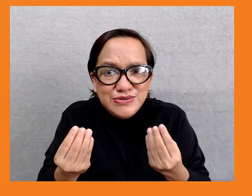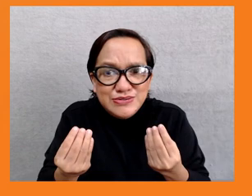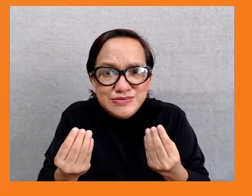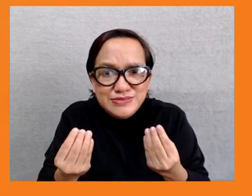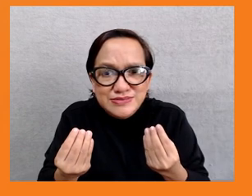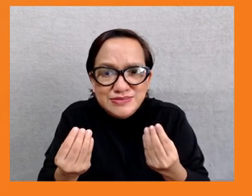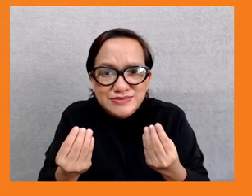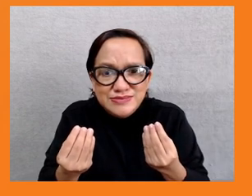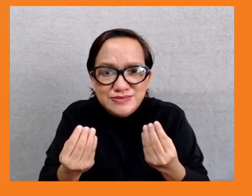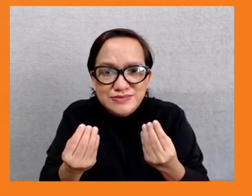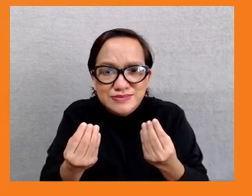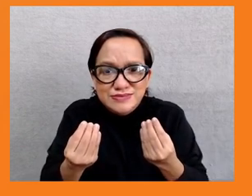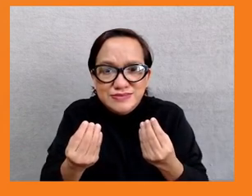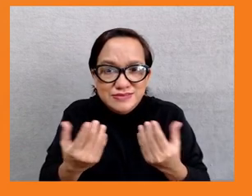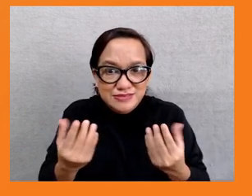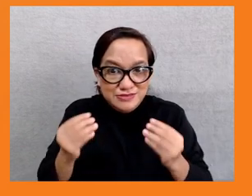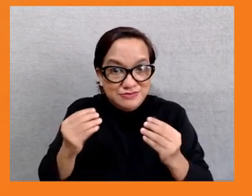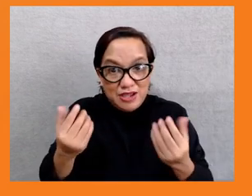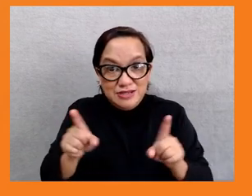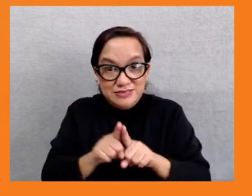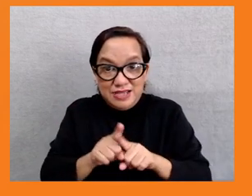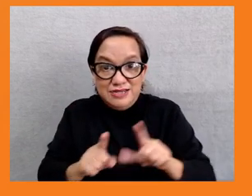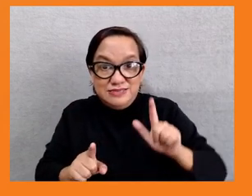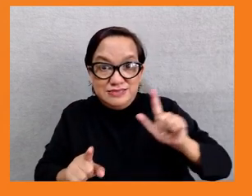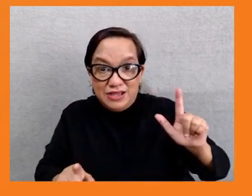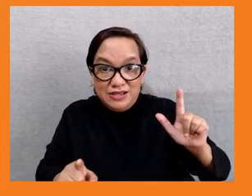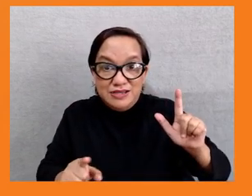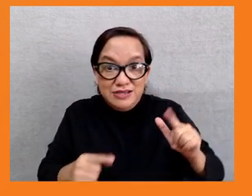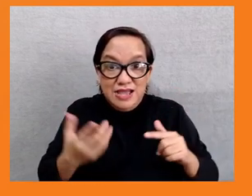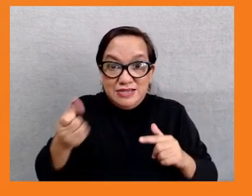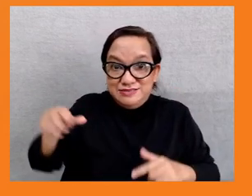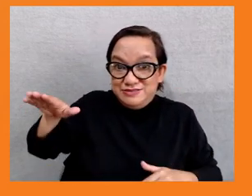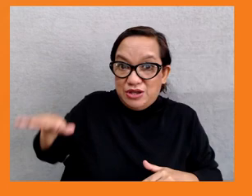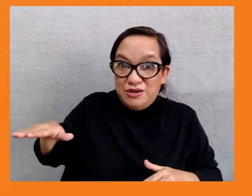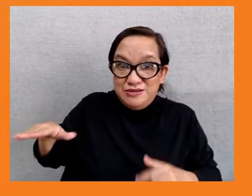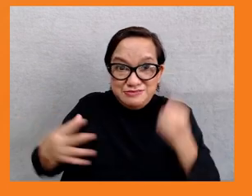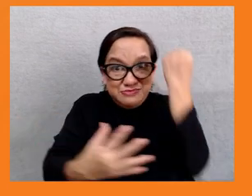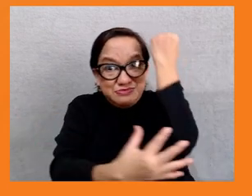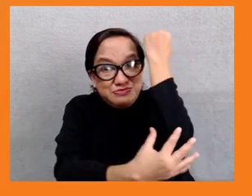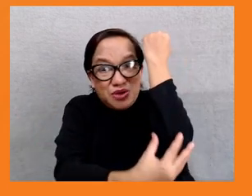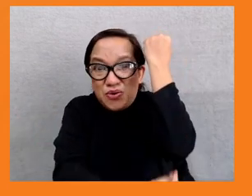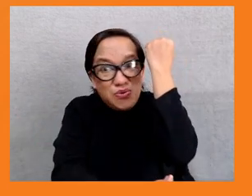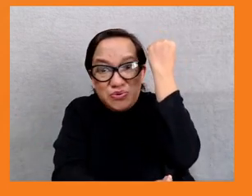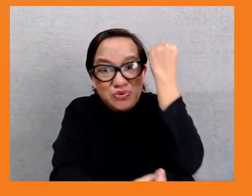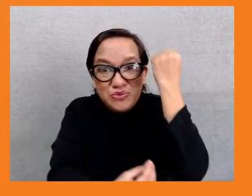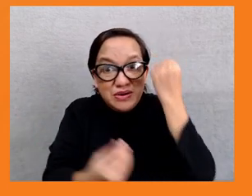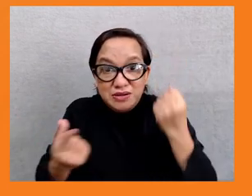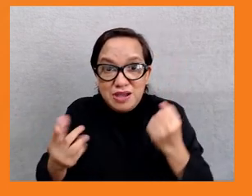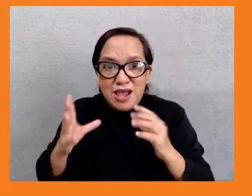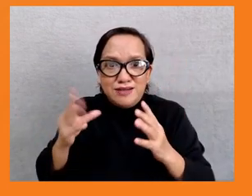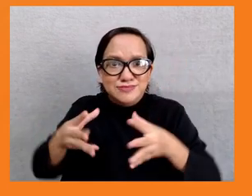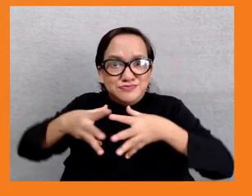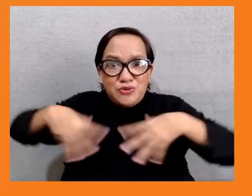see that if you were a child in a poor household, the poorest quintile, your lost learnings were much